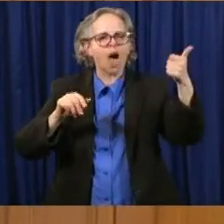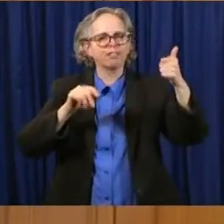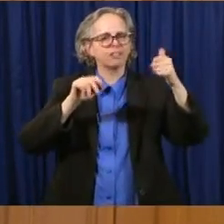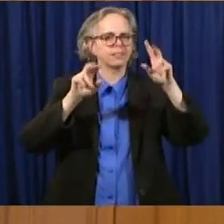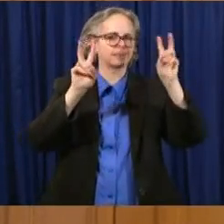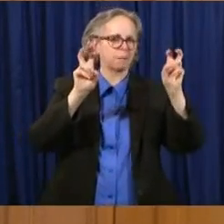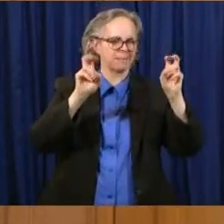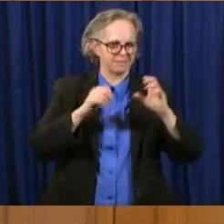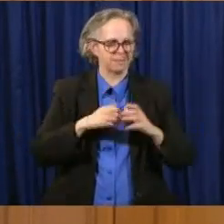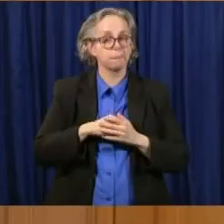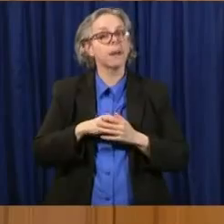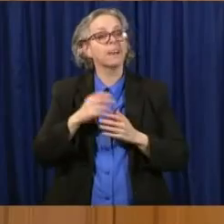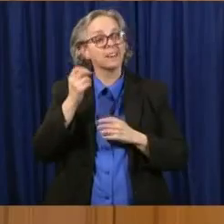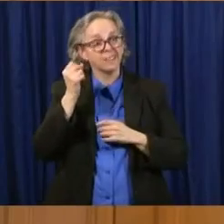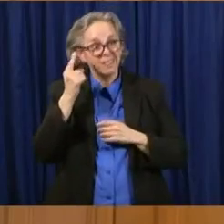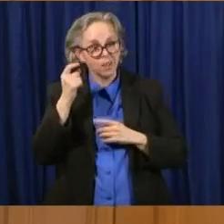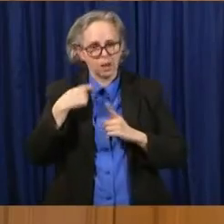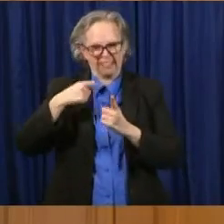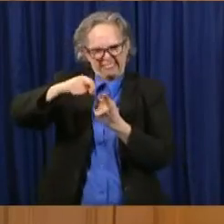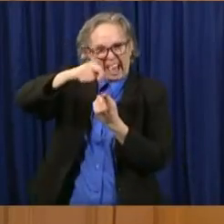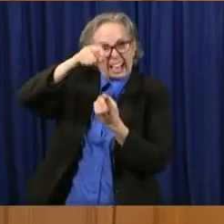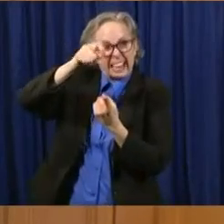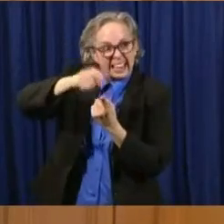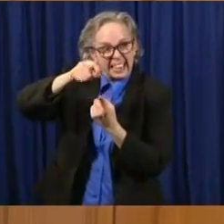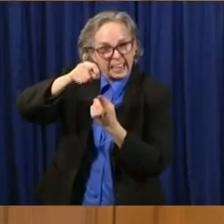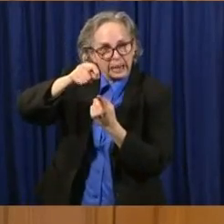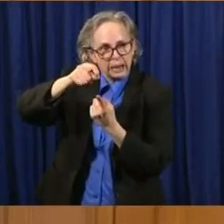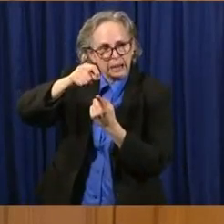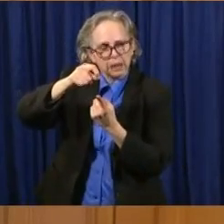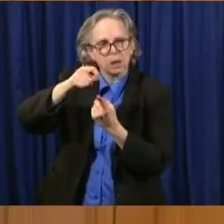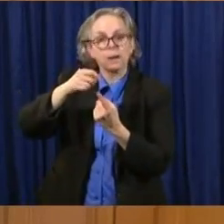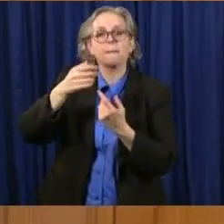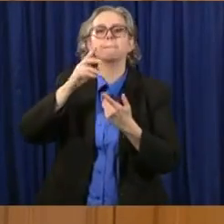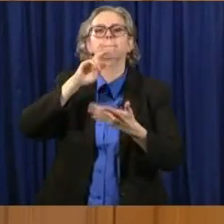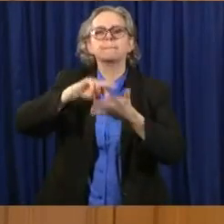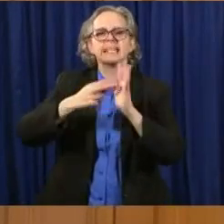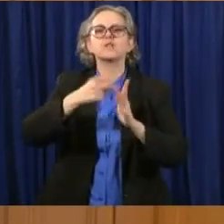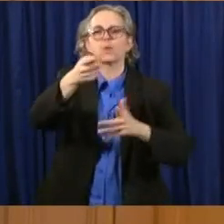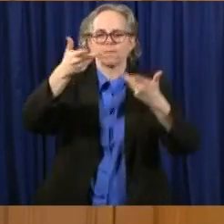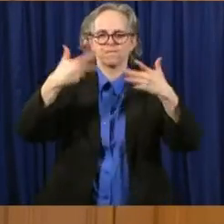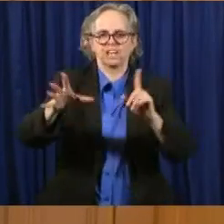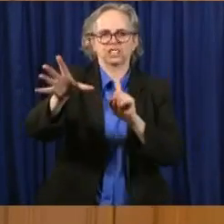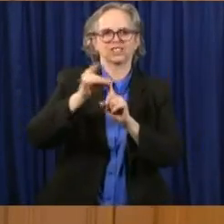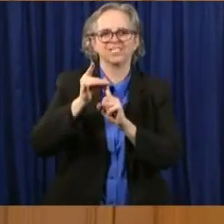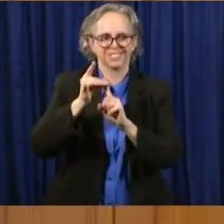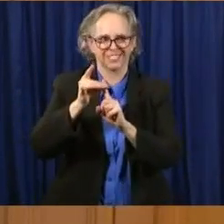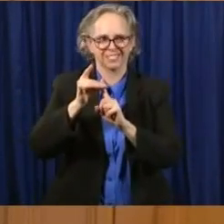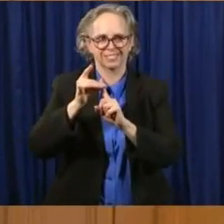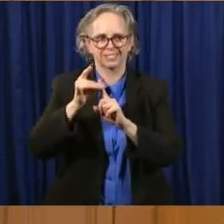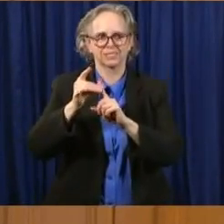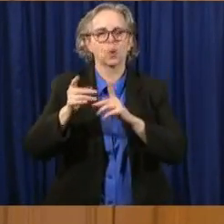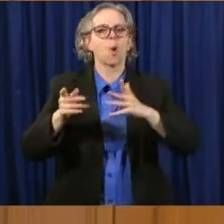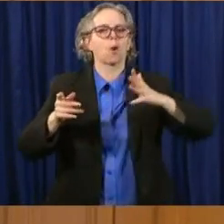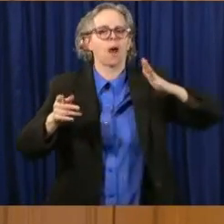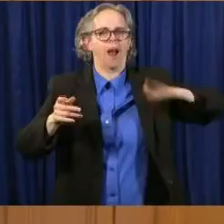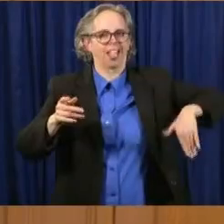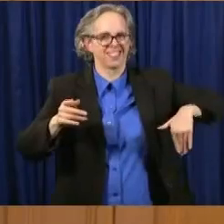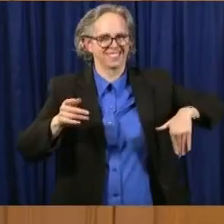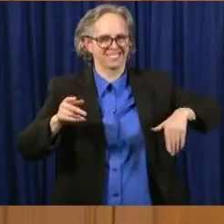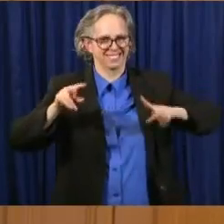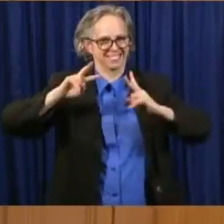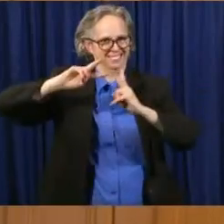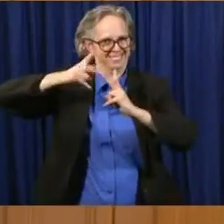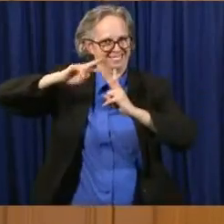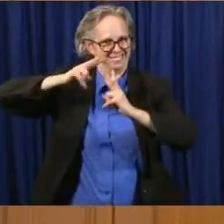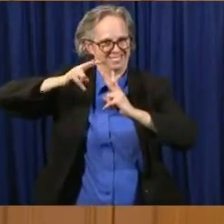blood tests. So there are tests that tell you you had it and tests that tell you you had it. And even of those tests, there are many, many